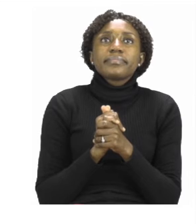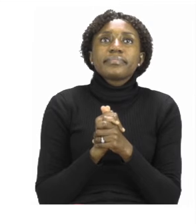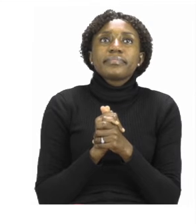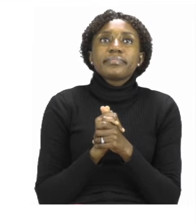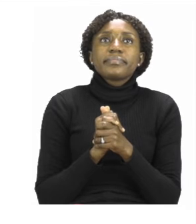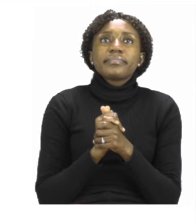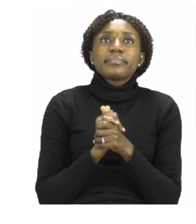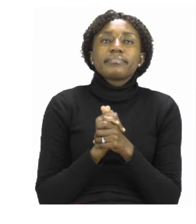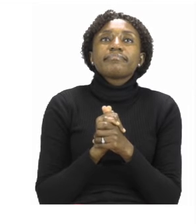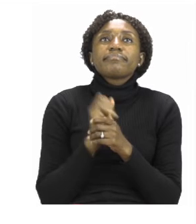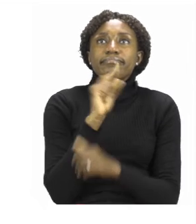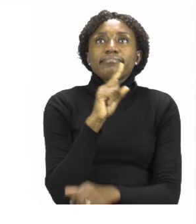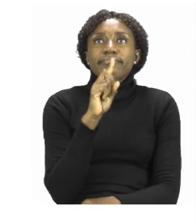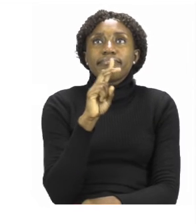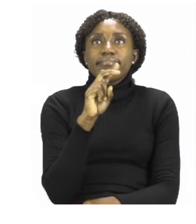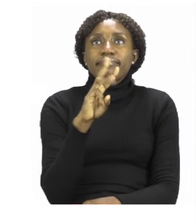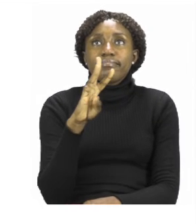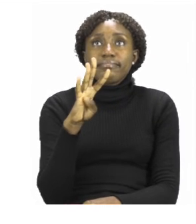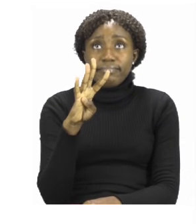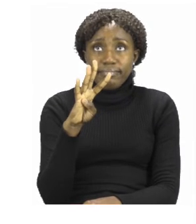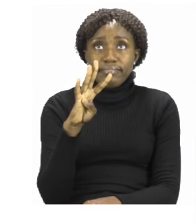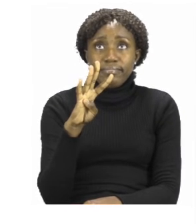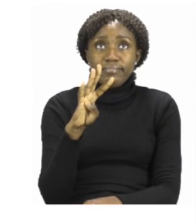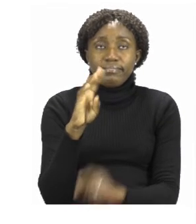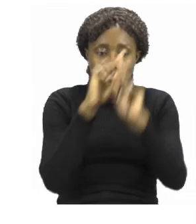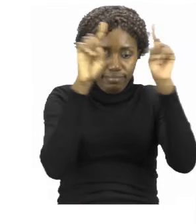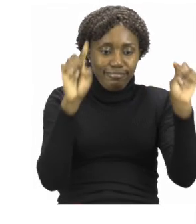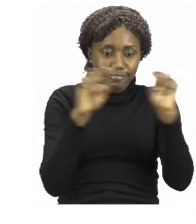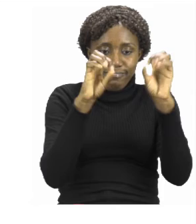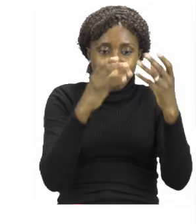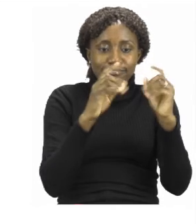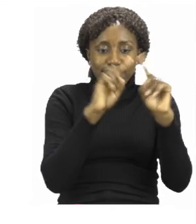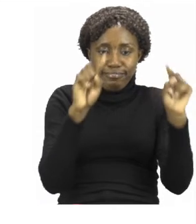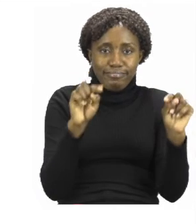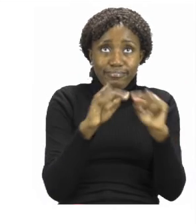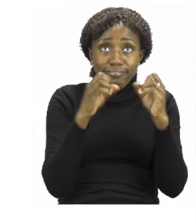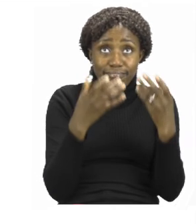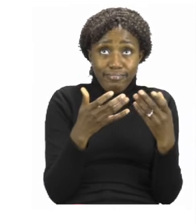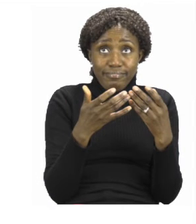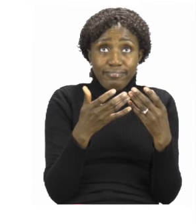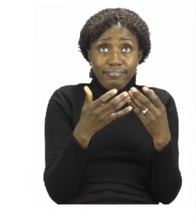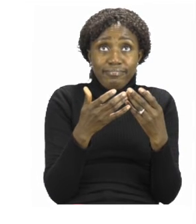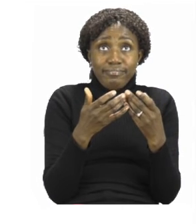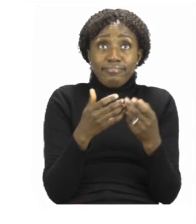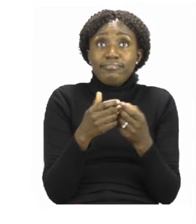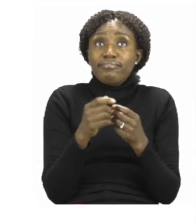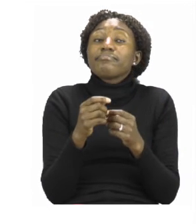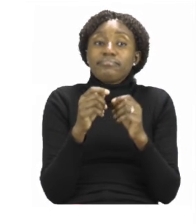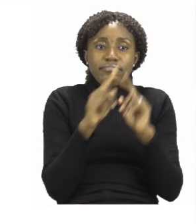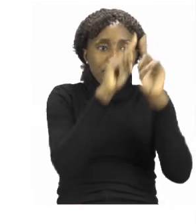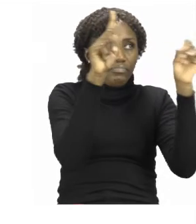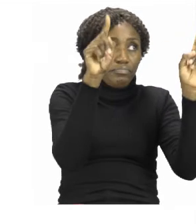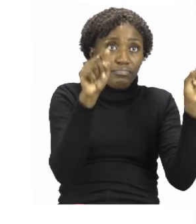items in each block. And then next to the block you will see you have a little line.